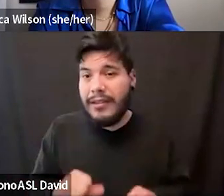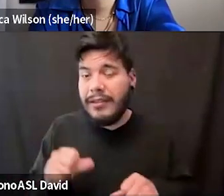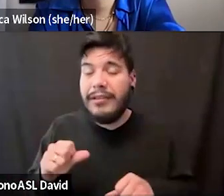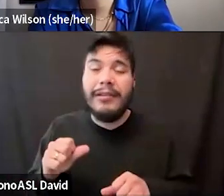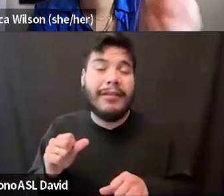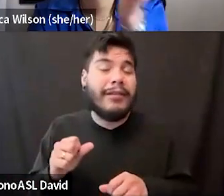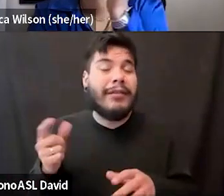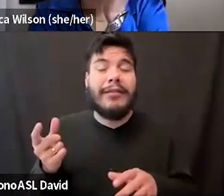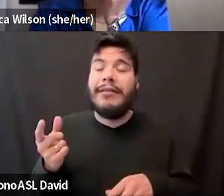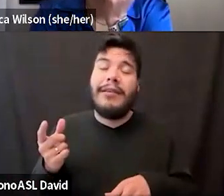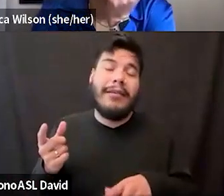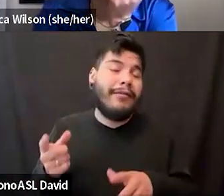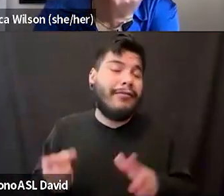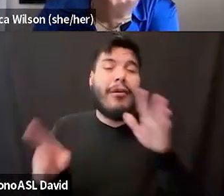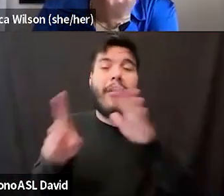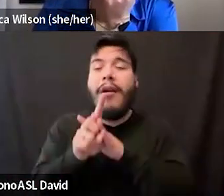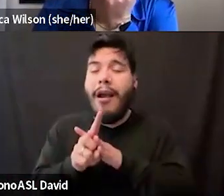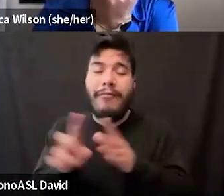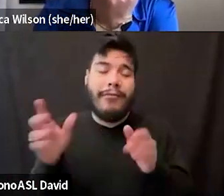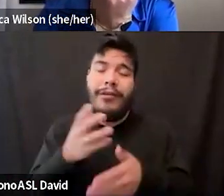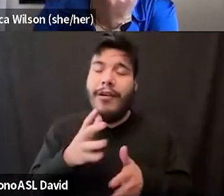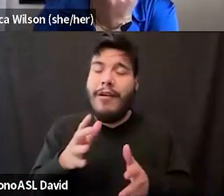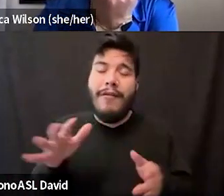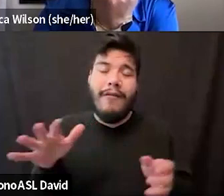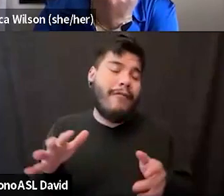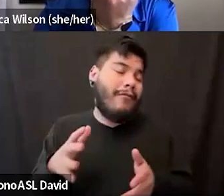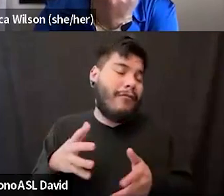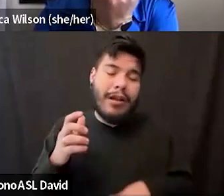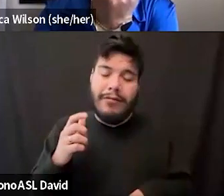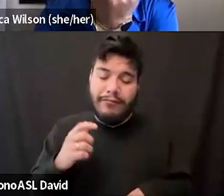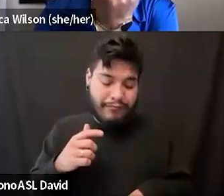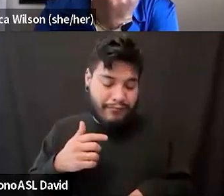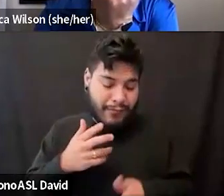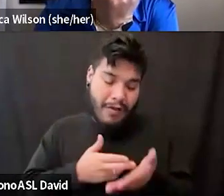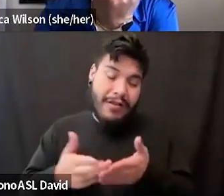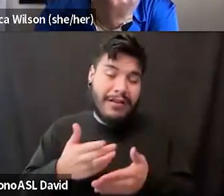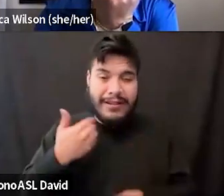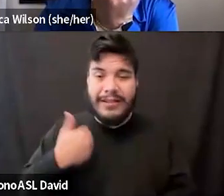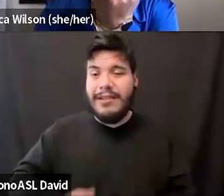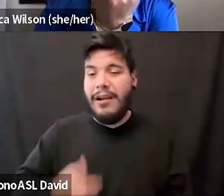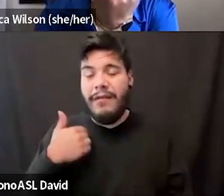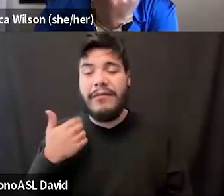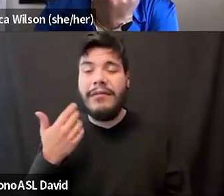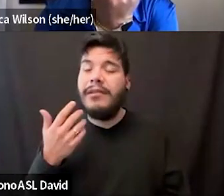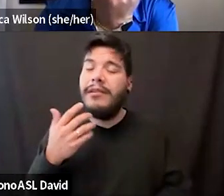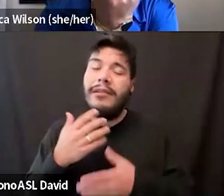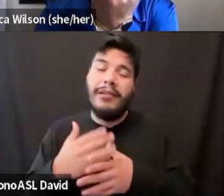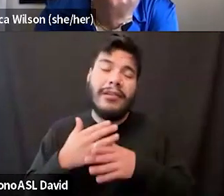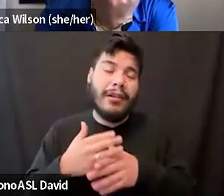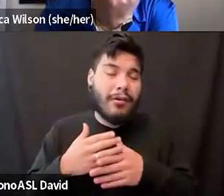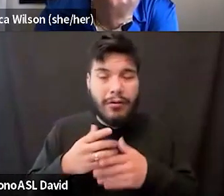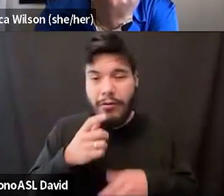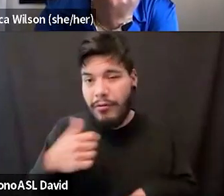full selves and, and share like so many different parts of us and, and just be with whoever we are and also